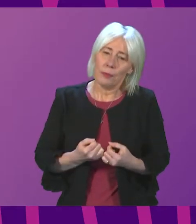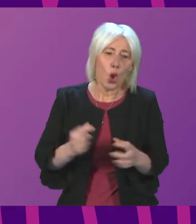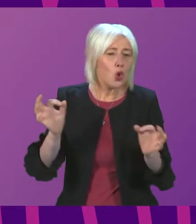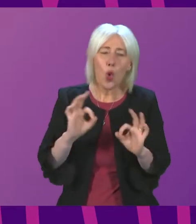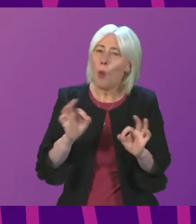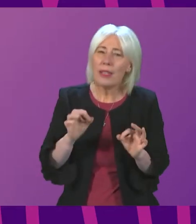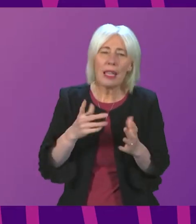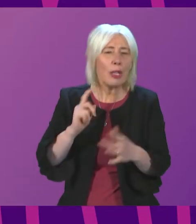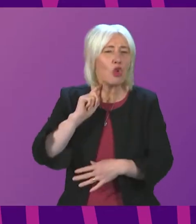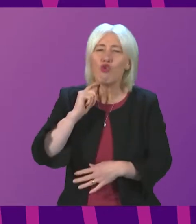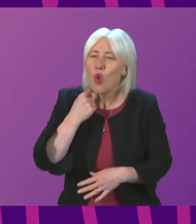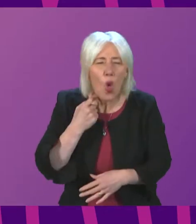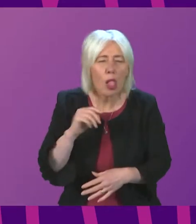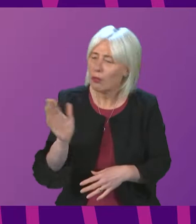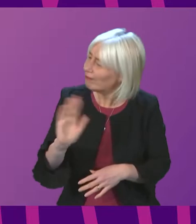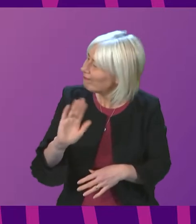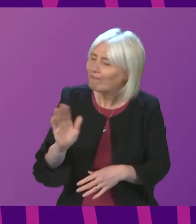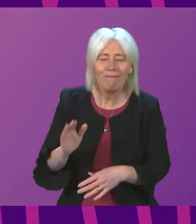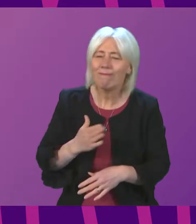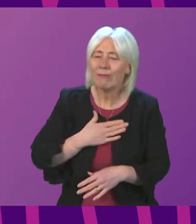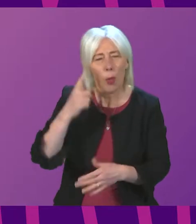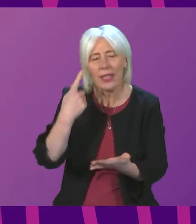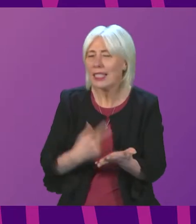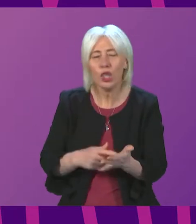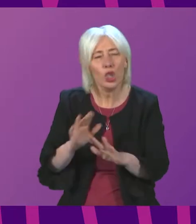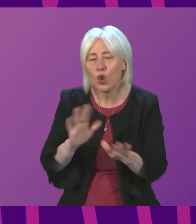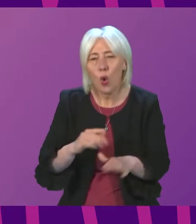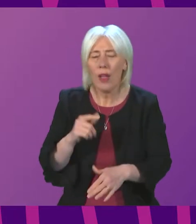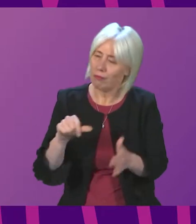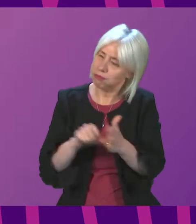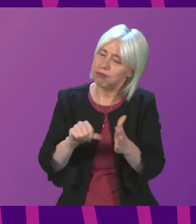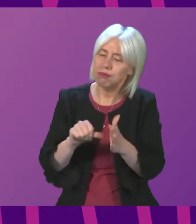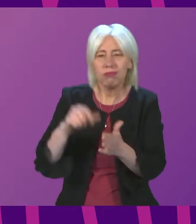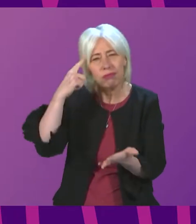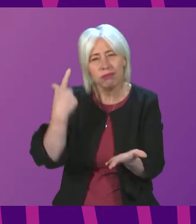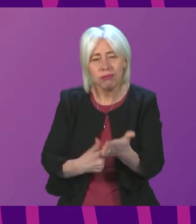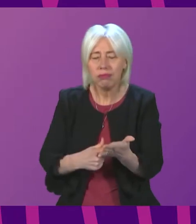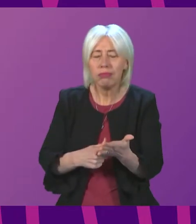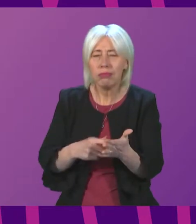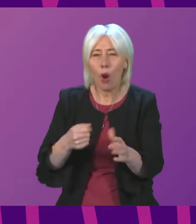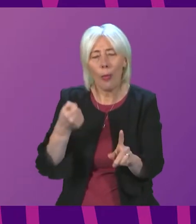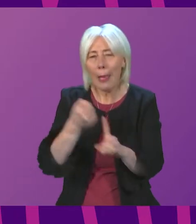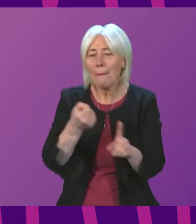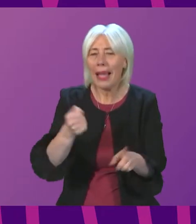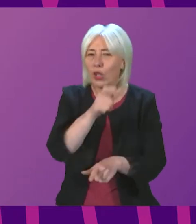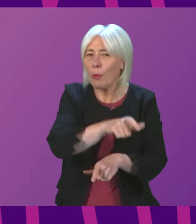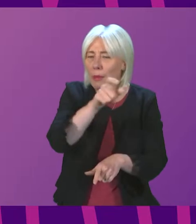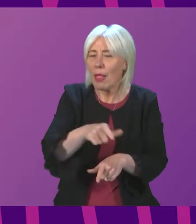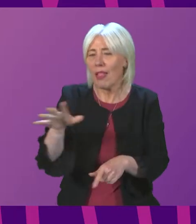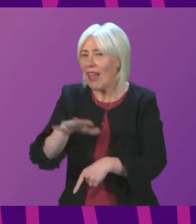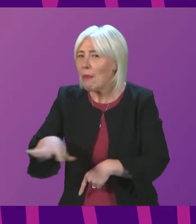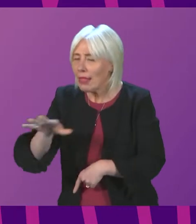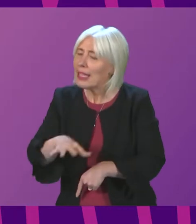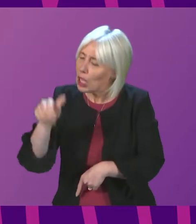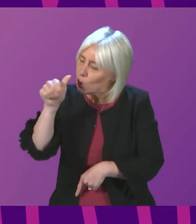is being cruel or seeking to be cruel in these decisions. They are difficult decisions that have a difficult impact on patients and their families.